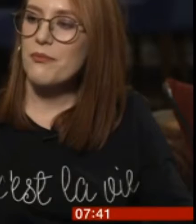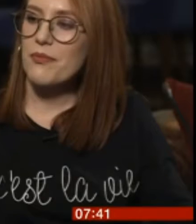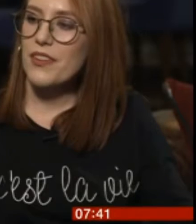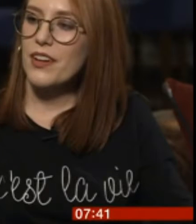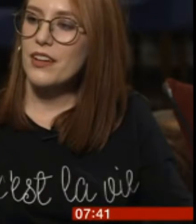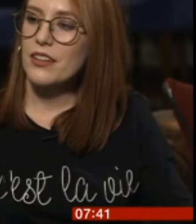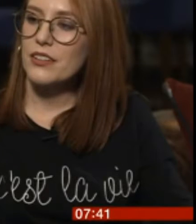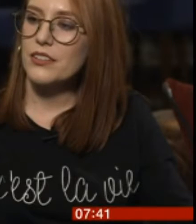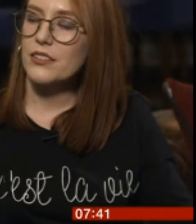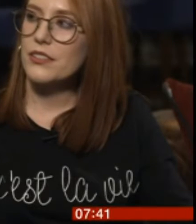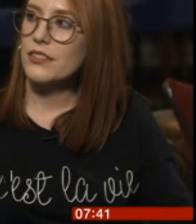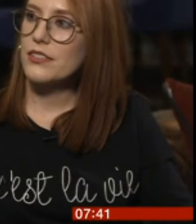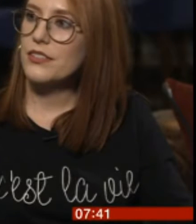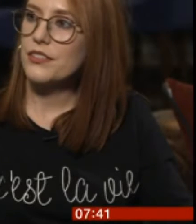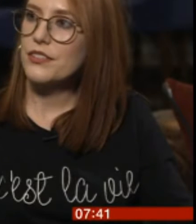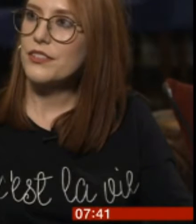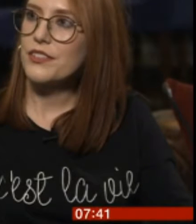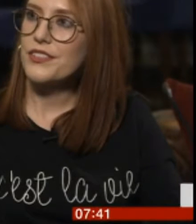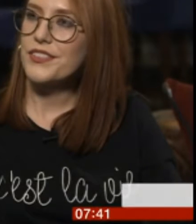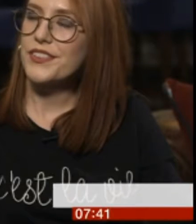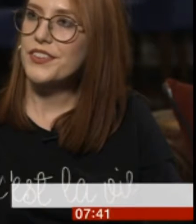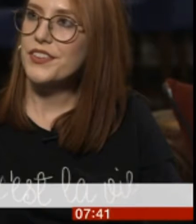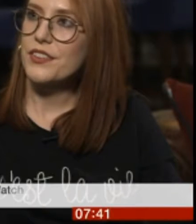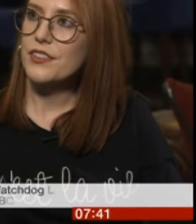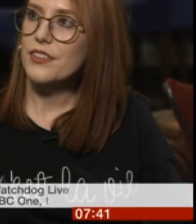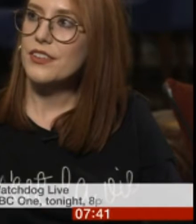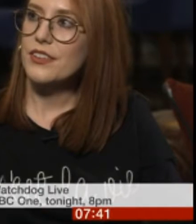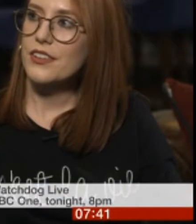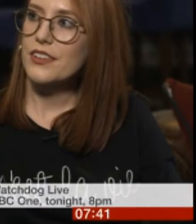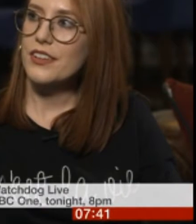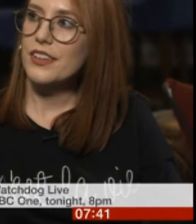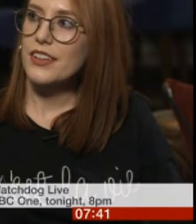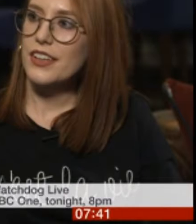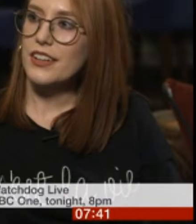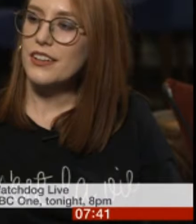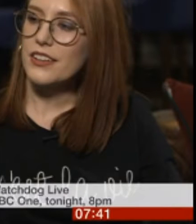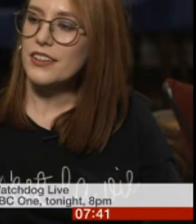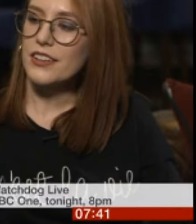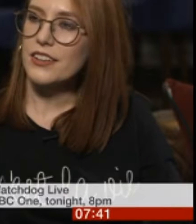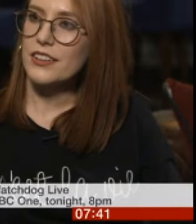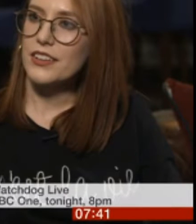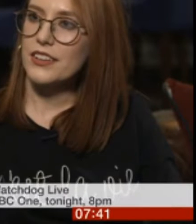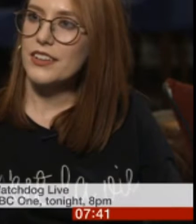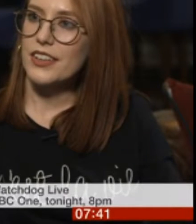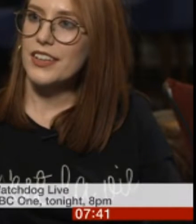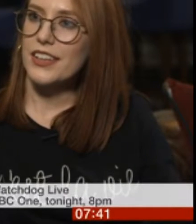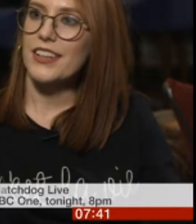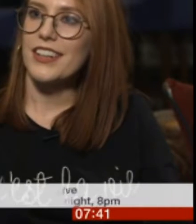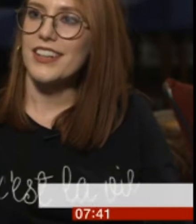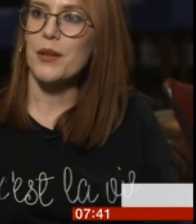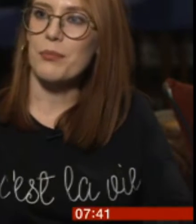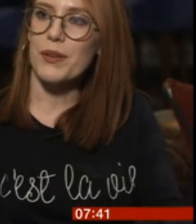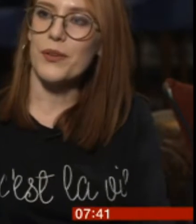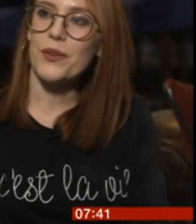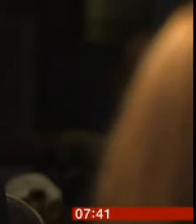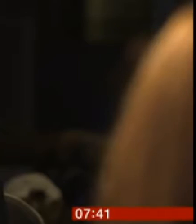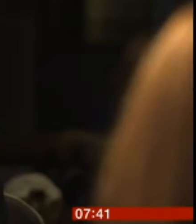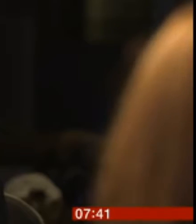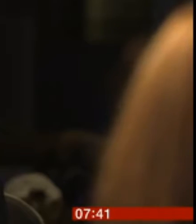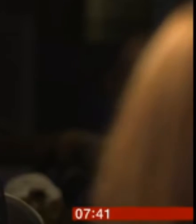It's as though, when you say you've got a nut allergy, you're there to almost be a problem to them and a problem to the restaurant.